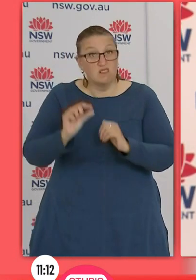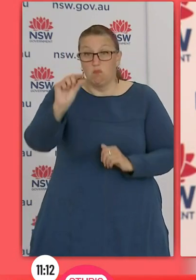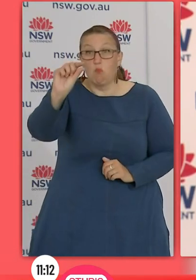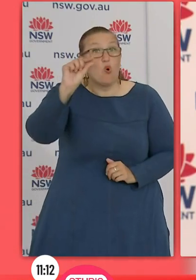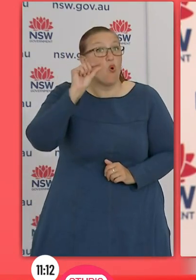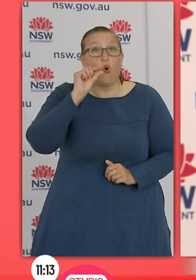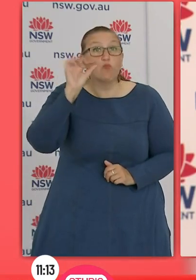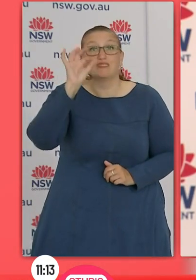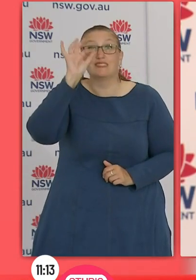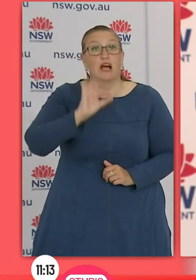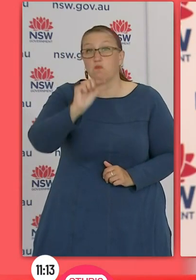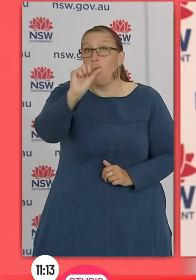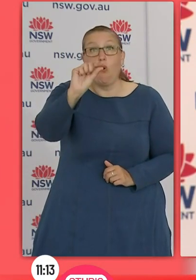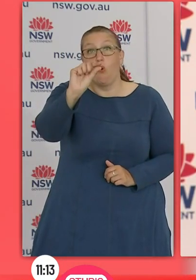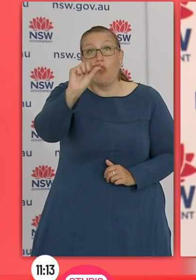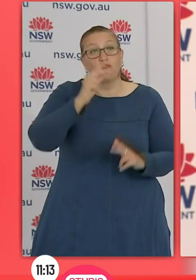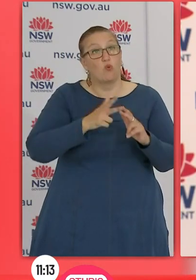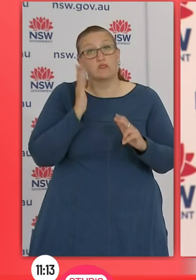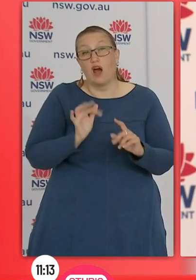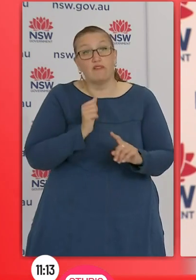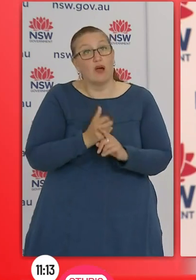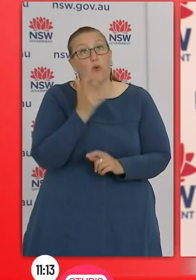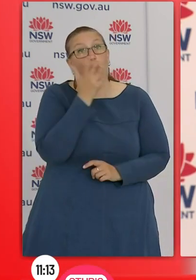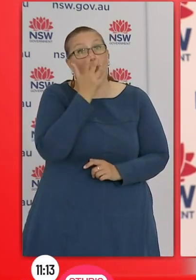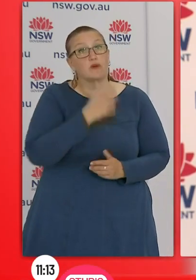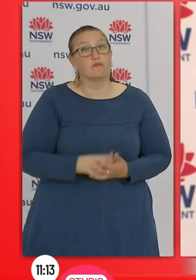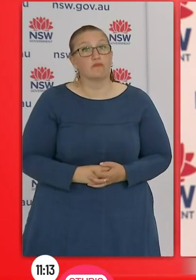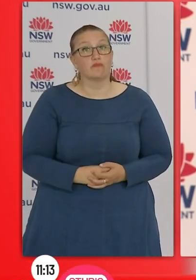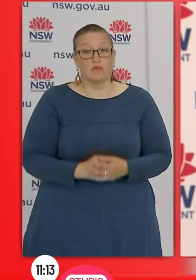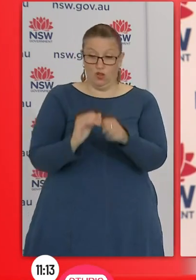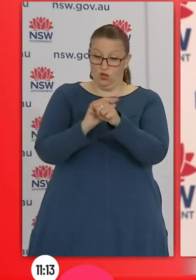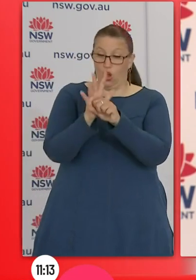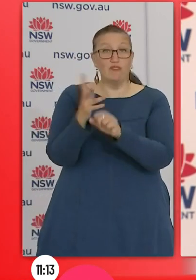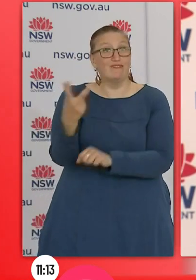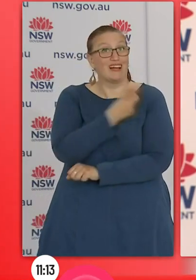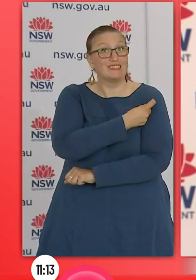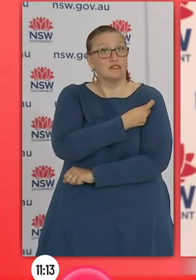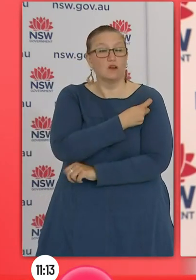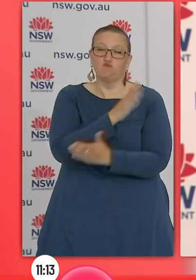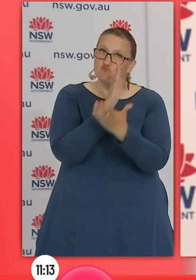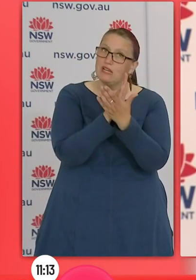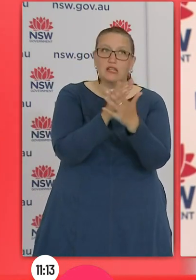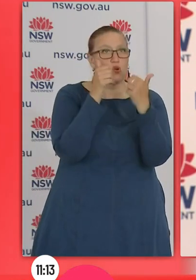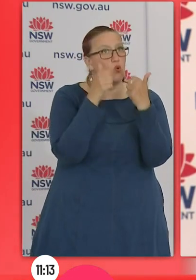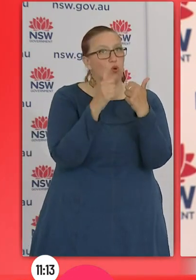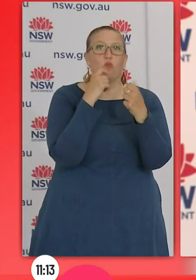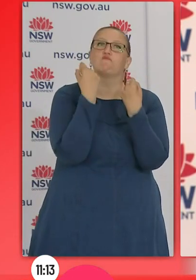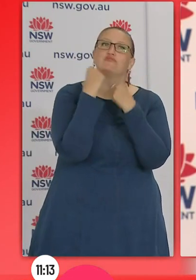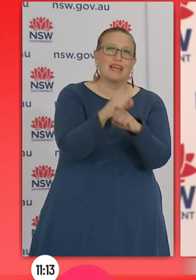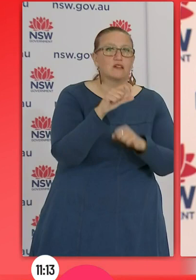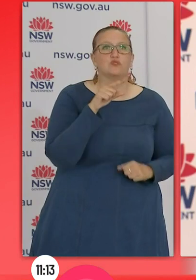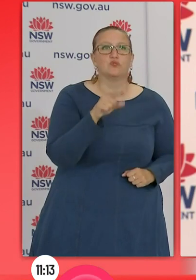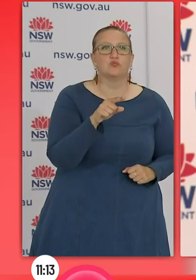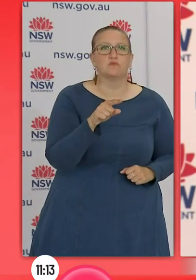side effects of these vaccines. COVID-19 vaccines are effective and they are the best